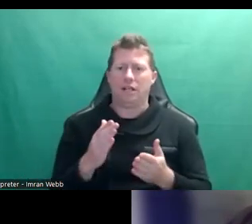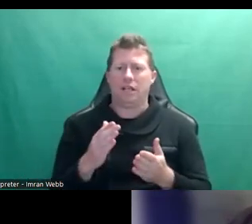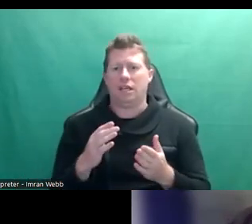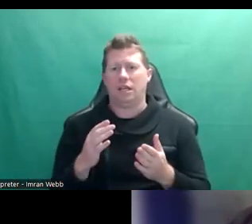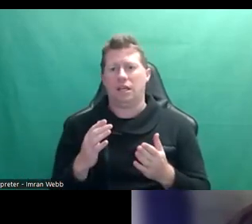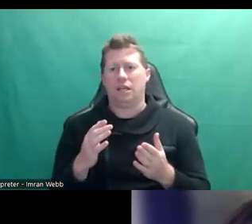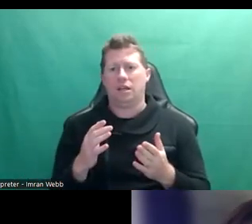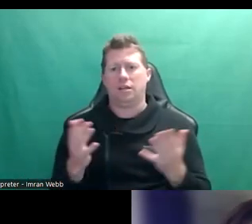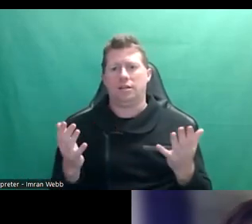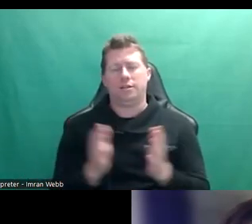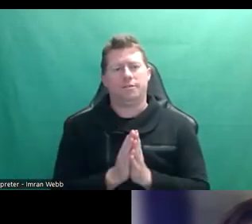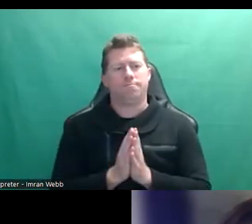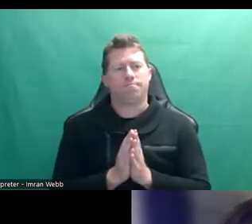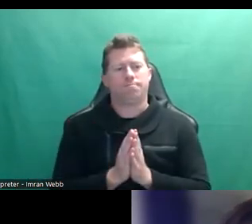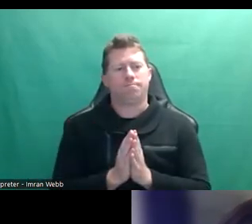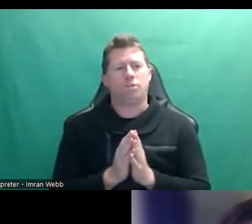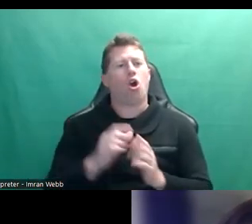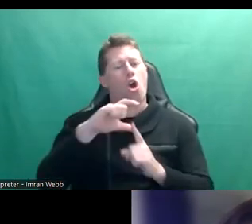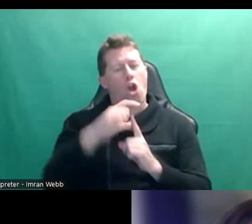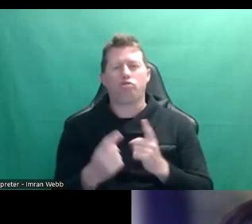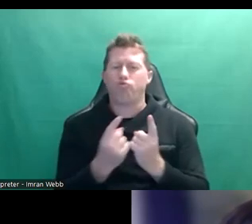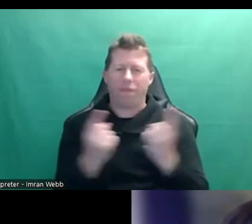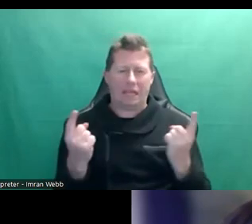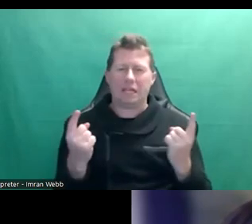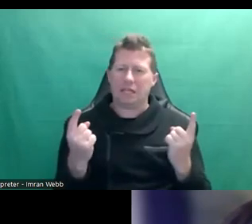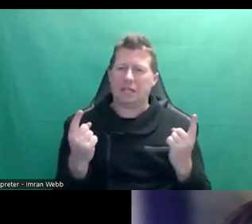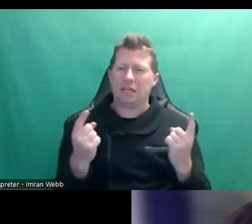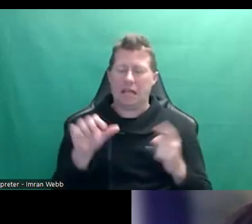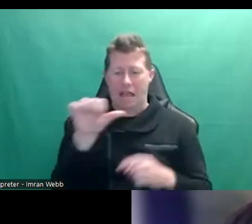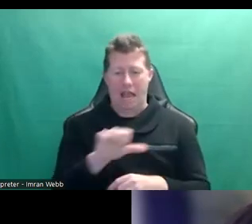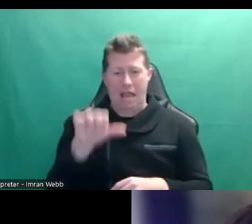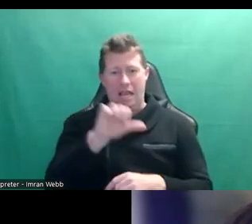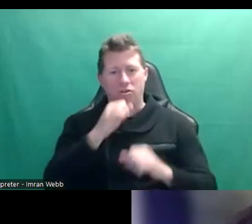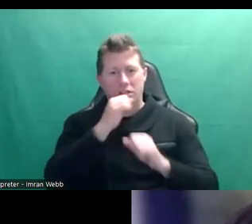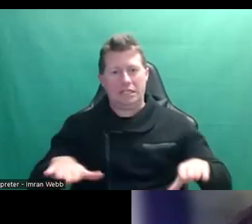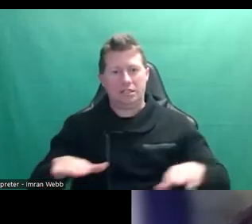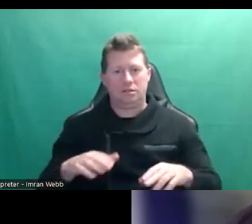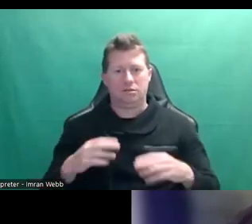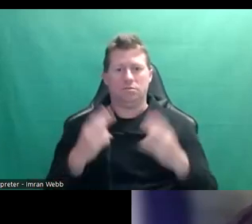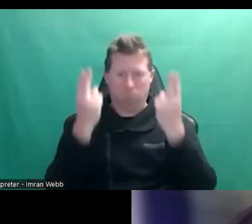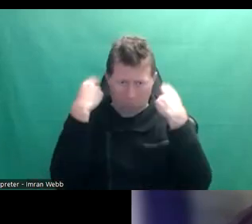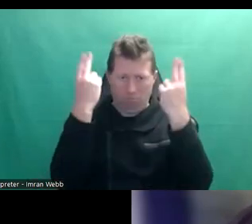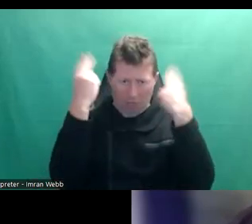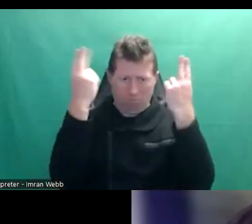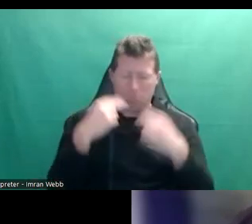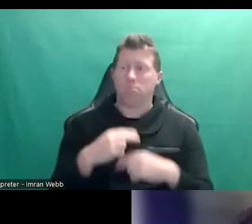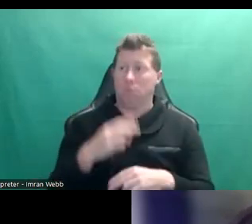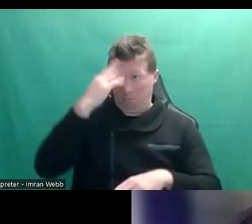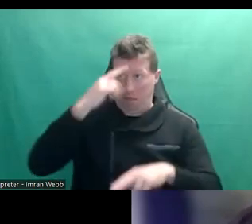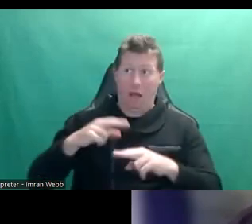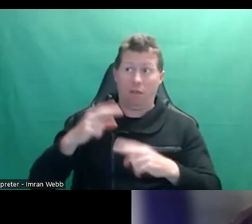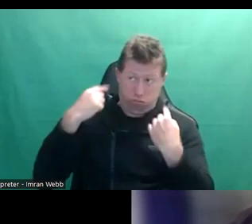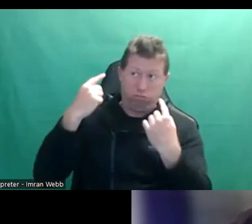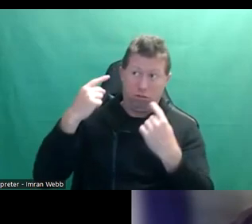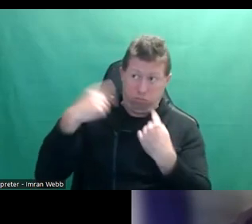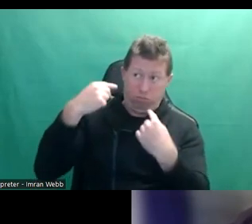commonality that Asian kids do as they're told, um, their parents tell them to do something and they do as they're